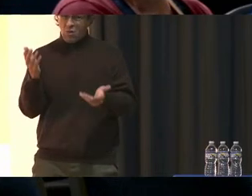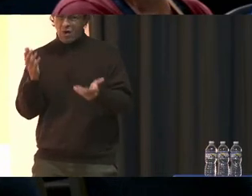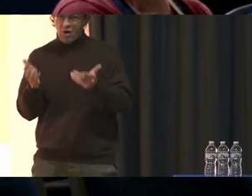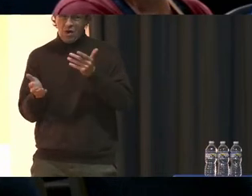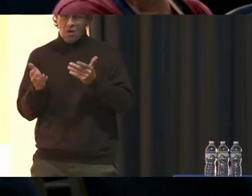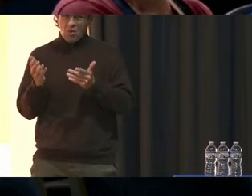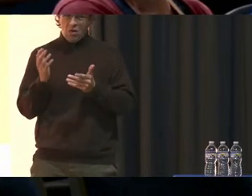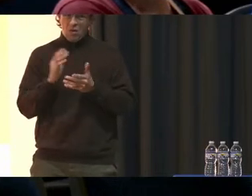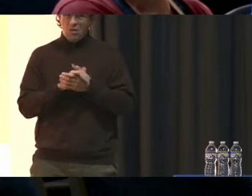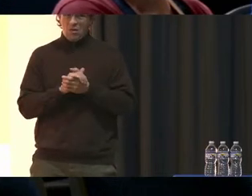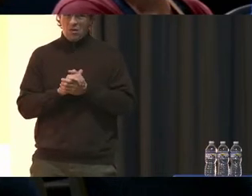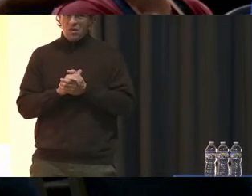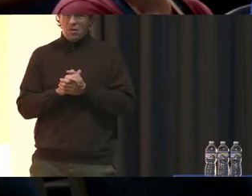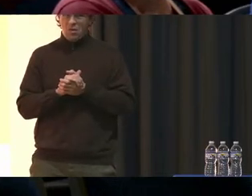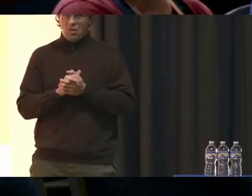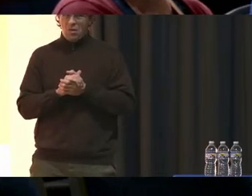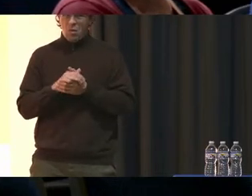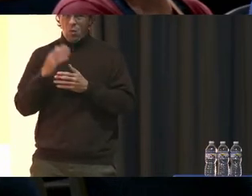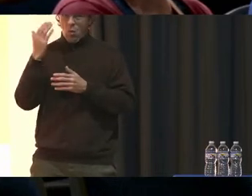Okay